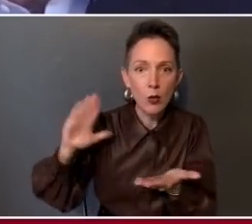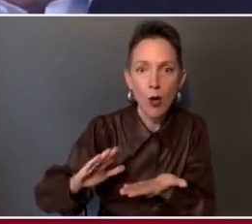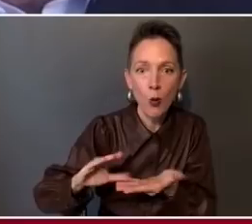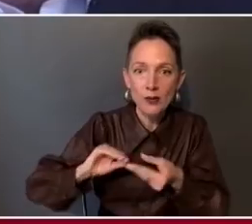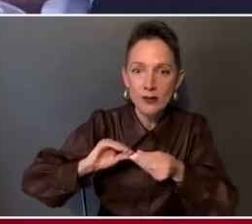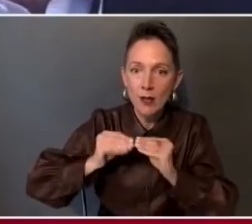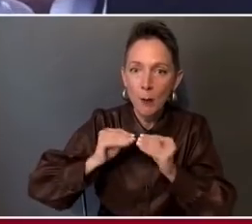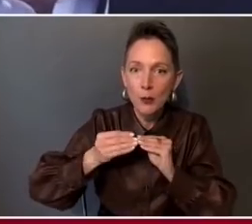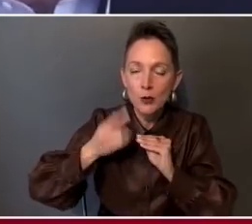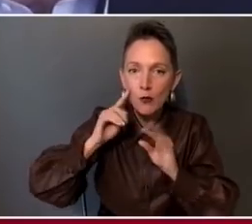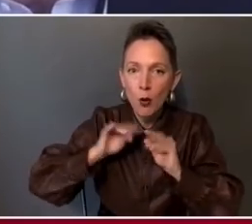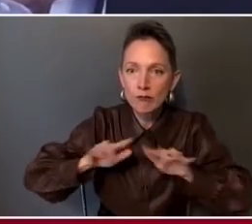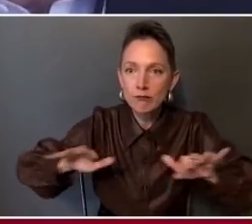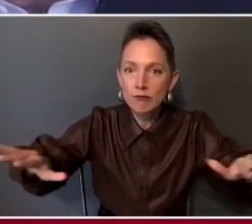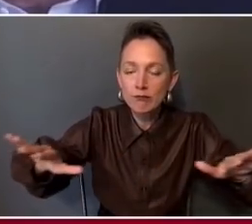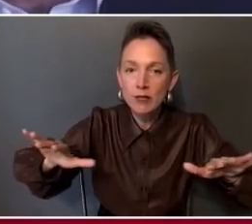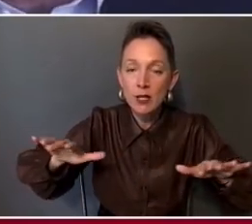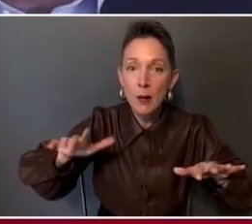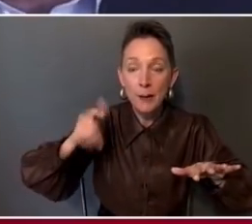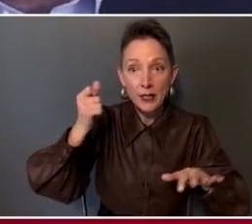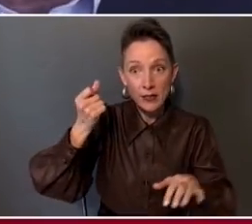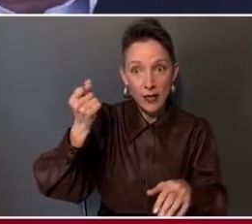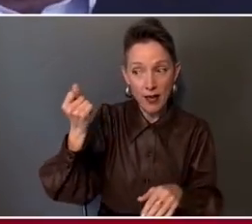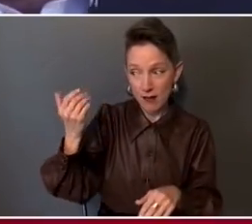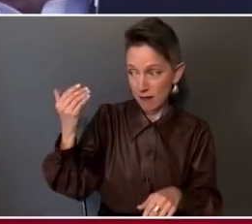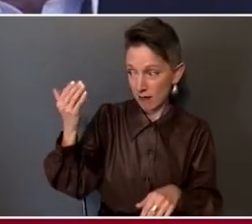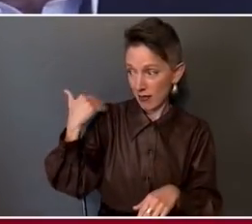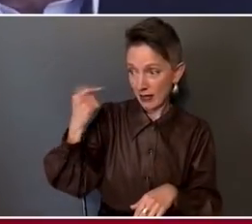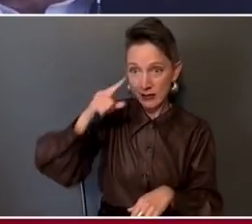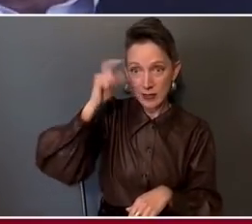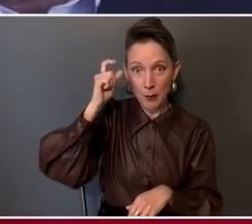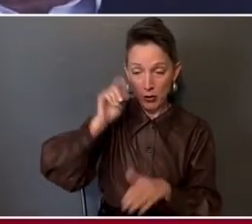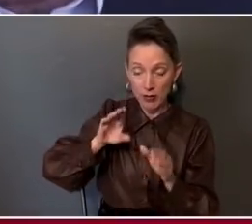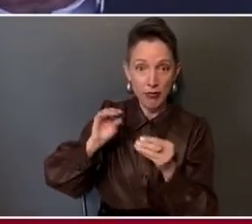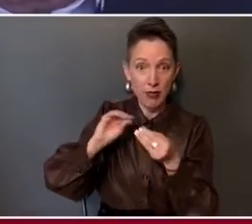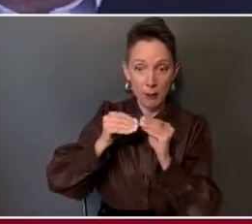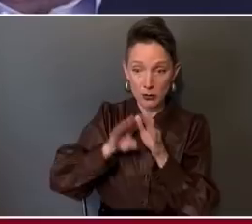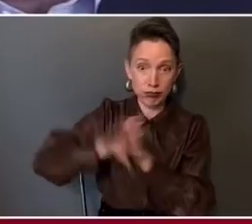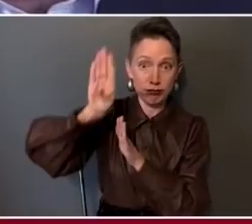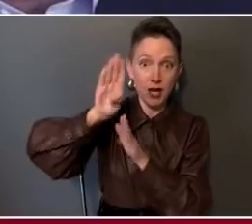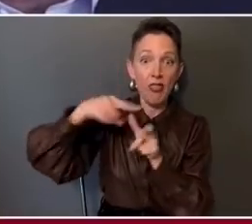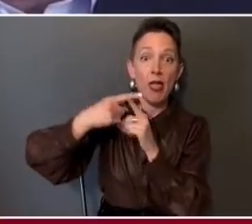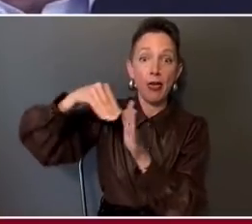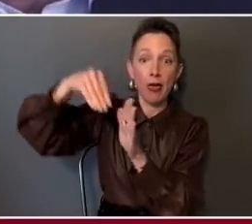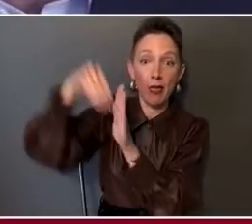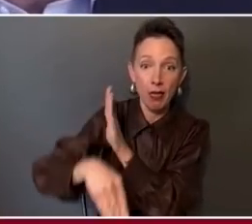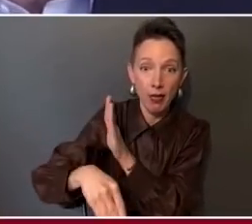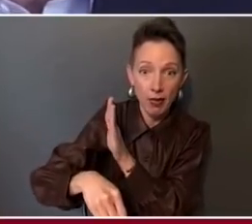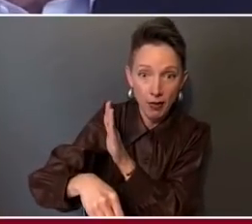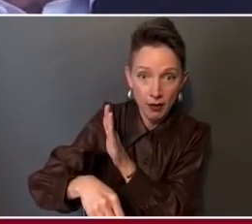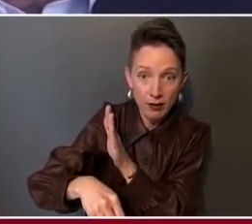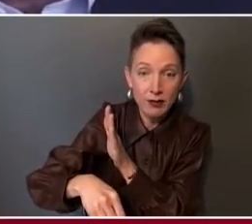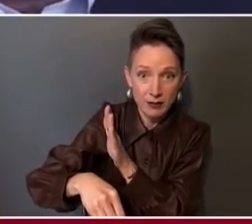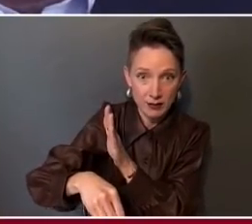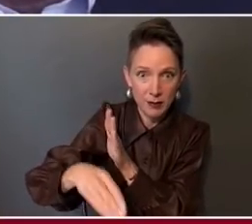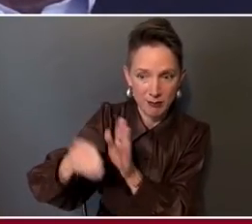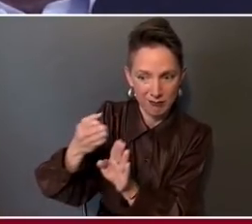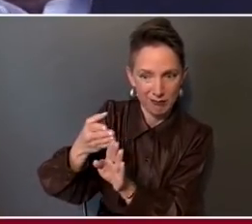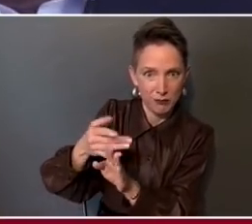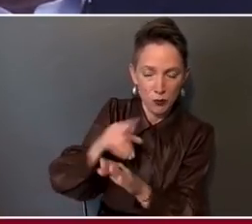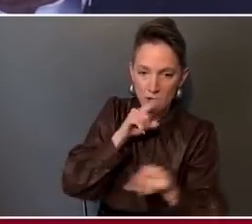anywhere in the country, because after that surge occurred this past summer, numbers dropped down dramatically to a pre-surge level.